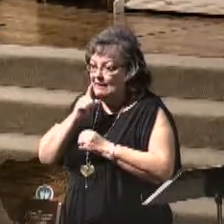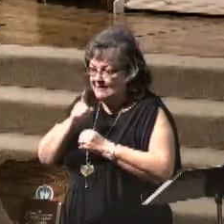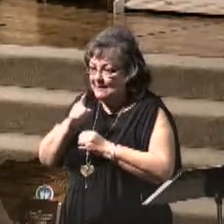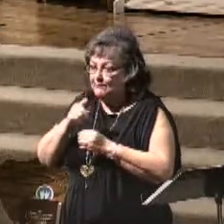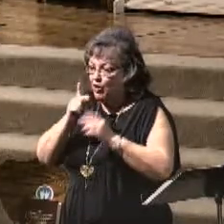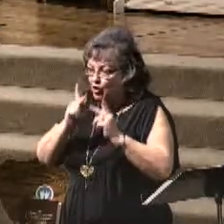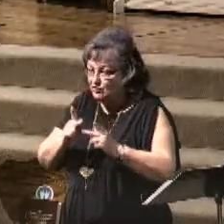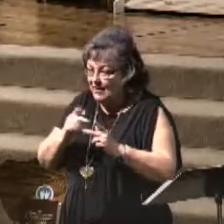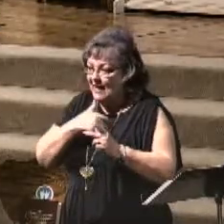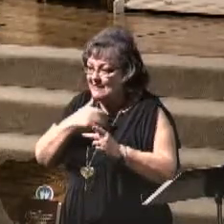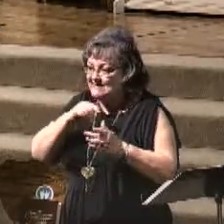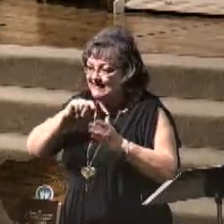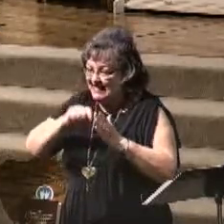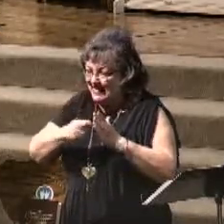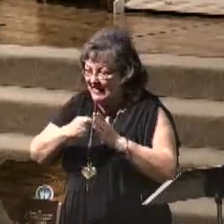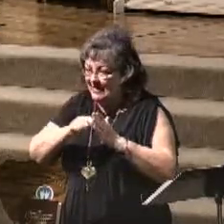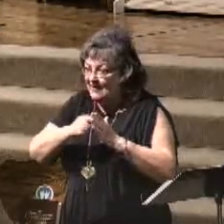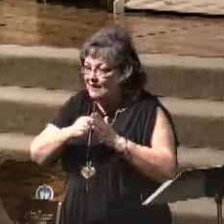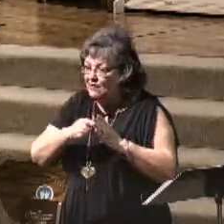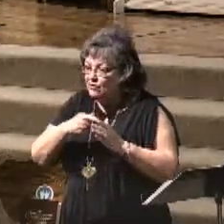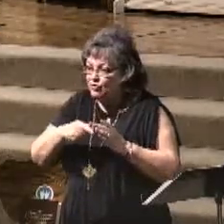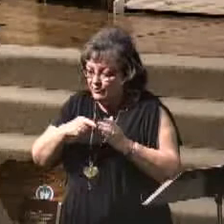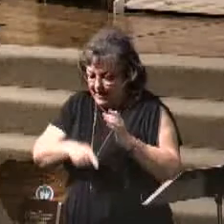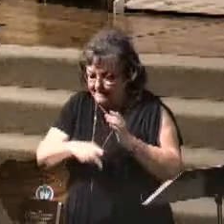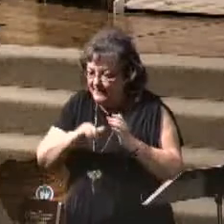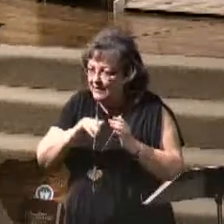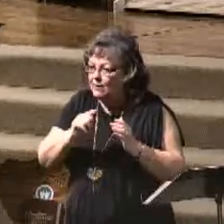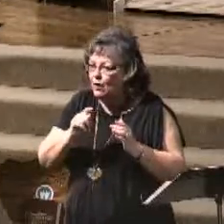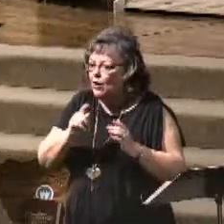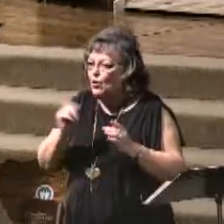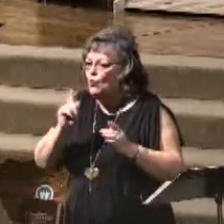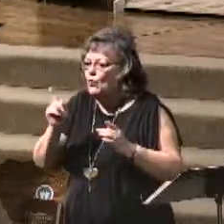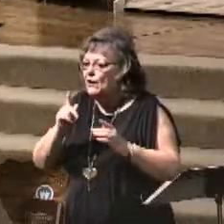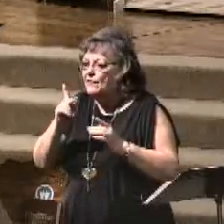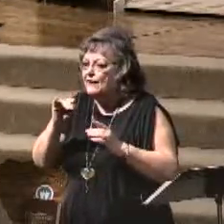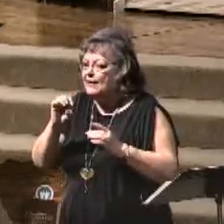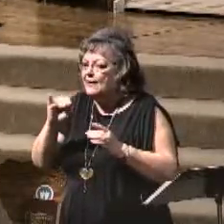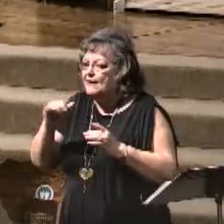And he has the key to the bottomless pit. May I tell you today, where'd that key come from?